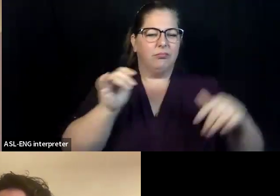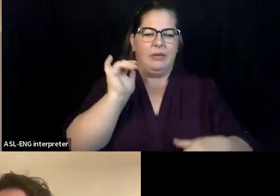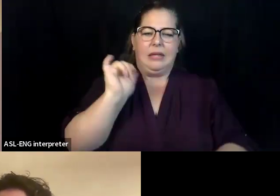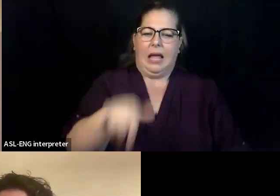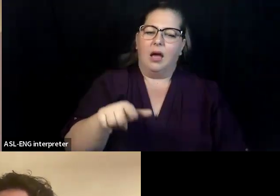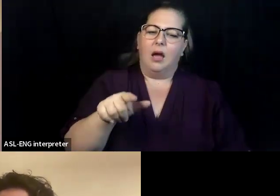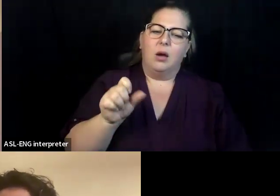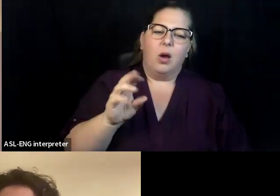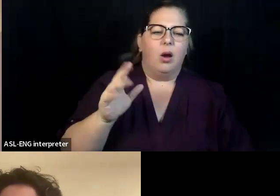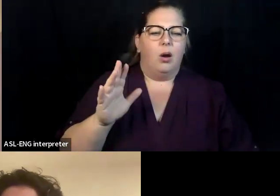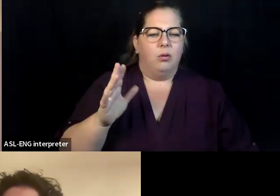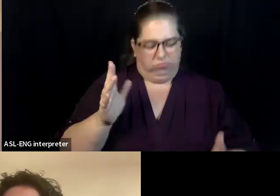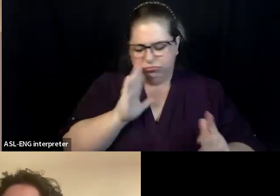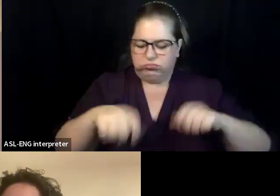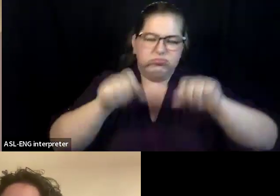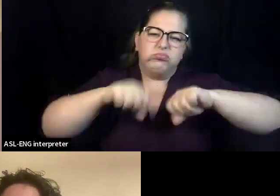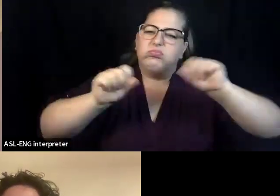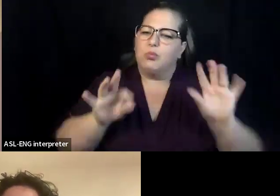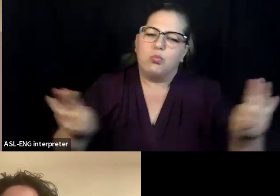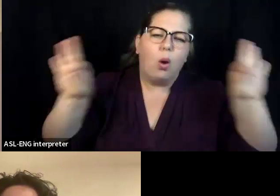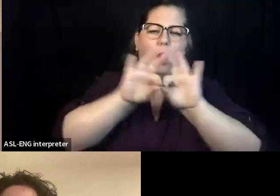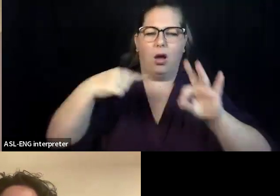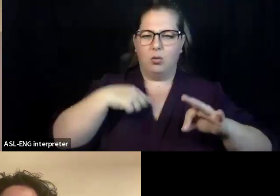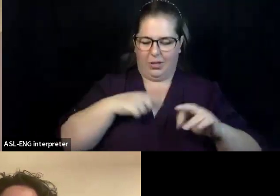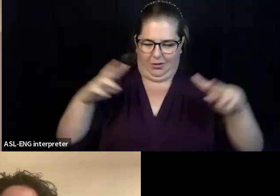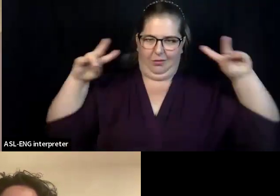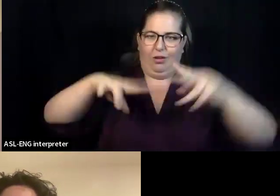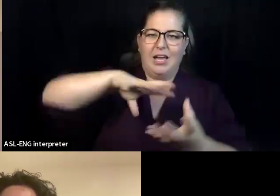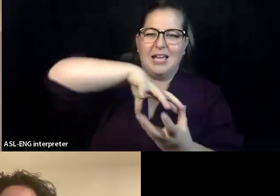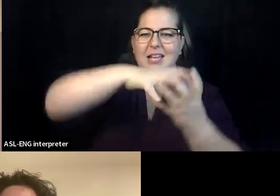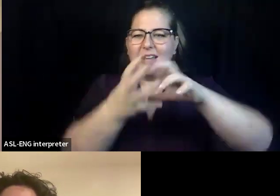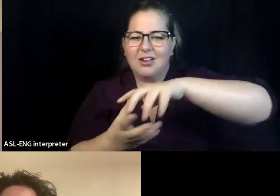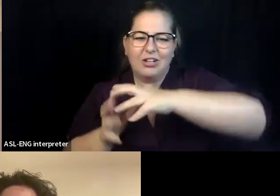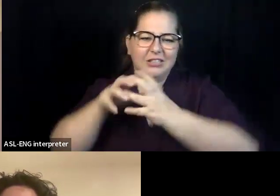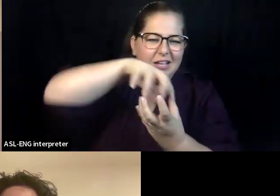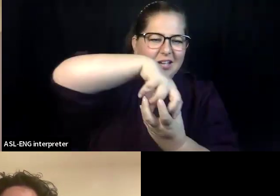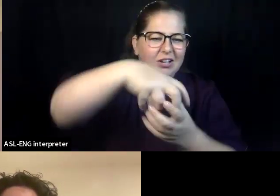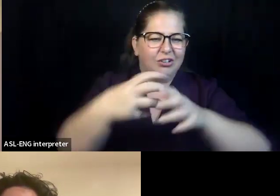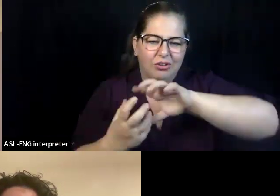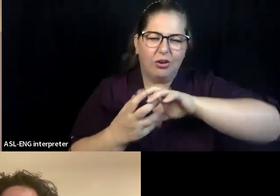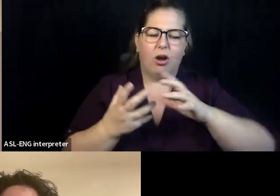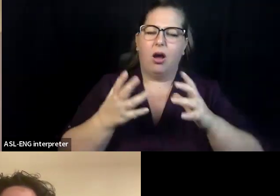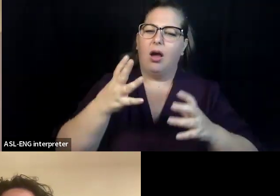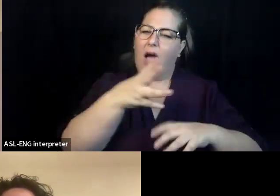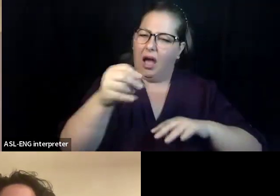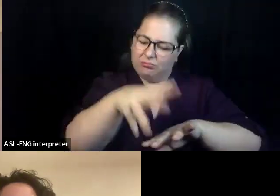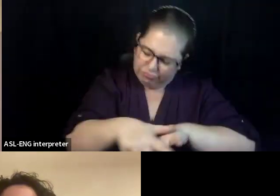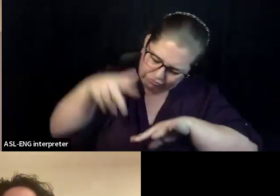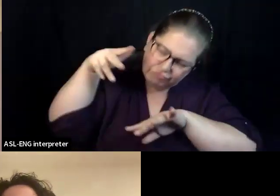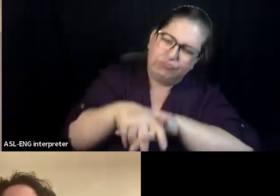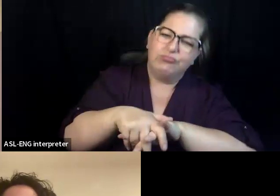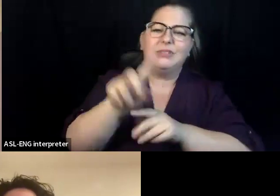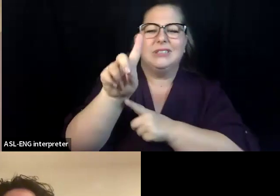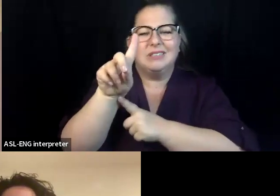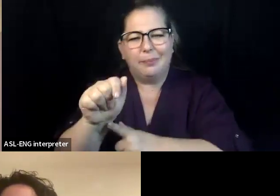in disability justice. Um, and that we, you know, for folks that don't